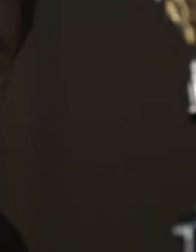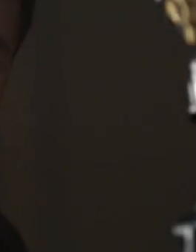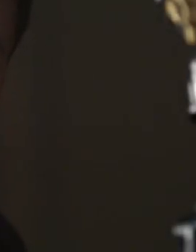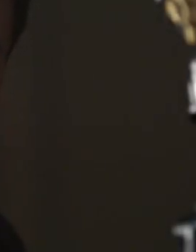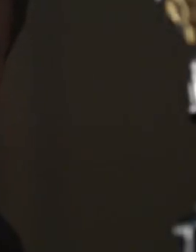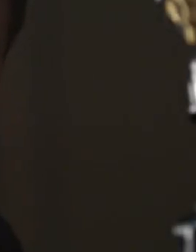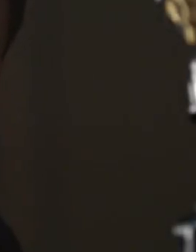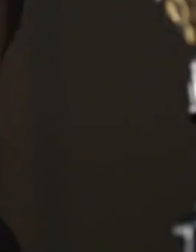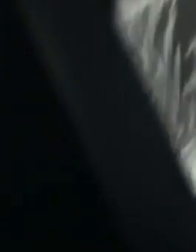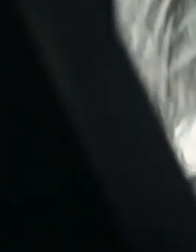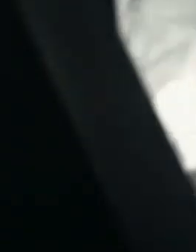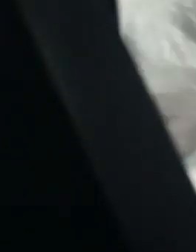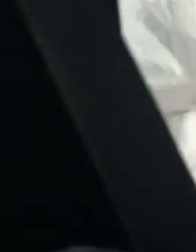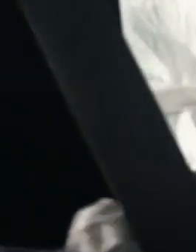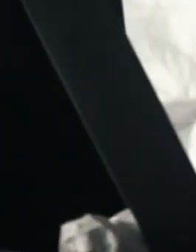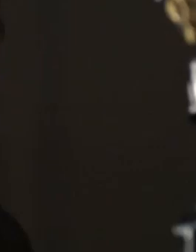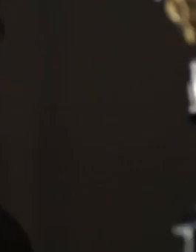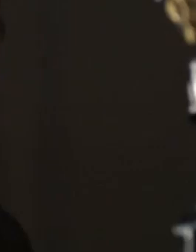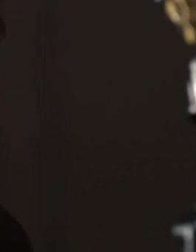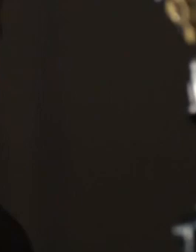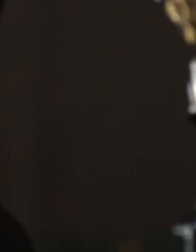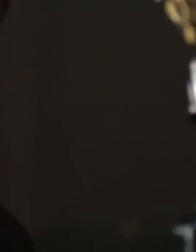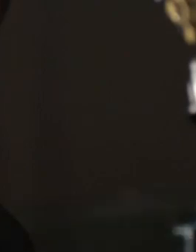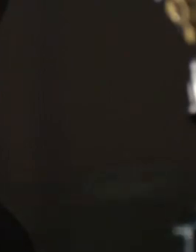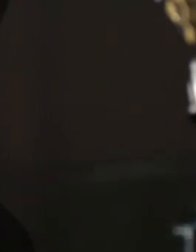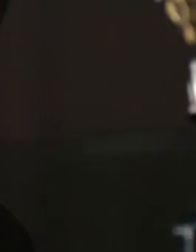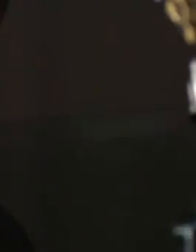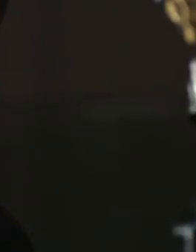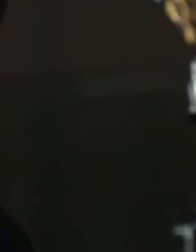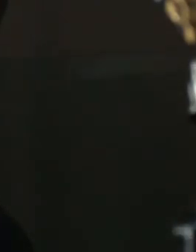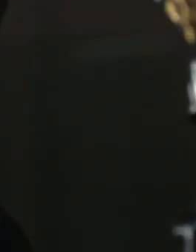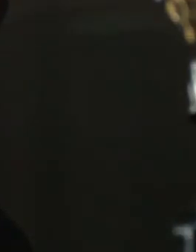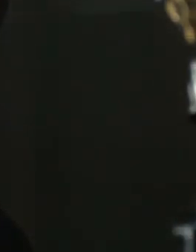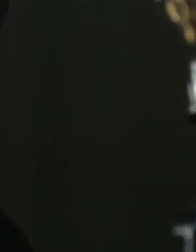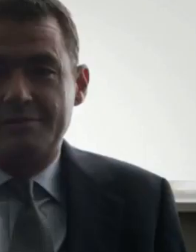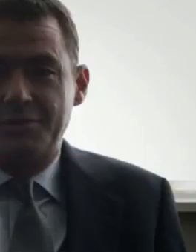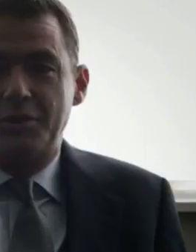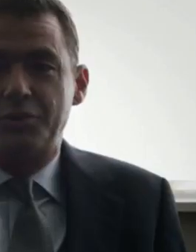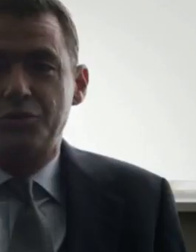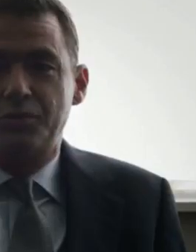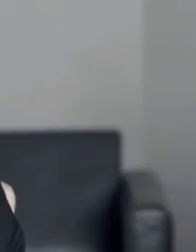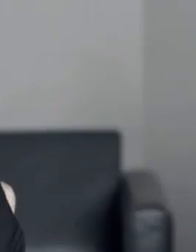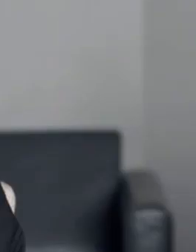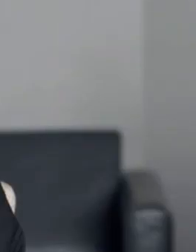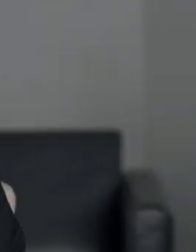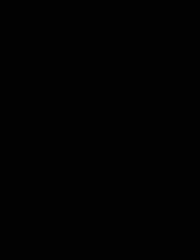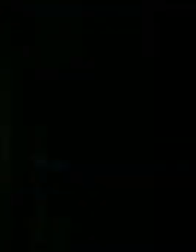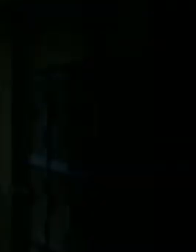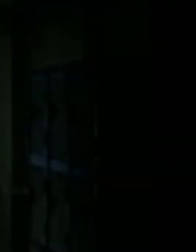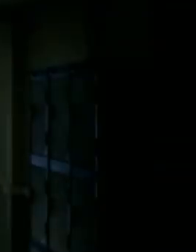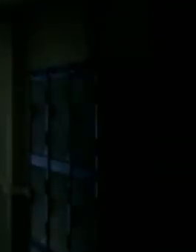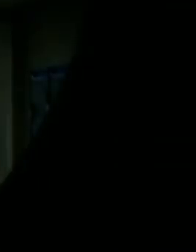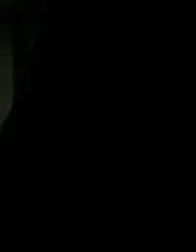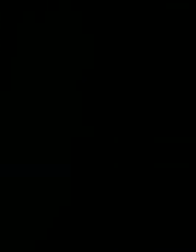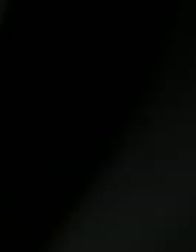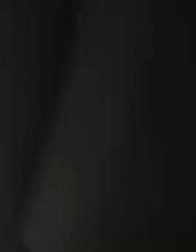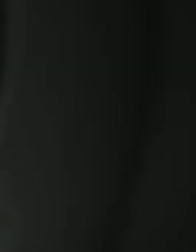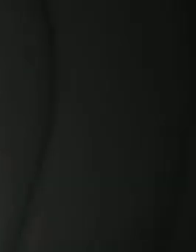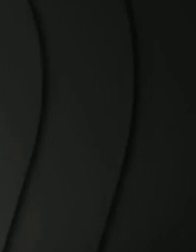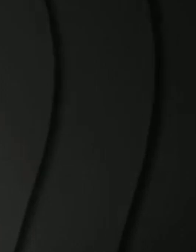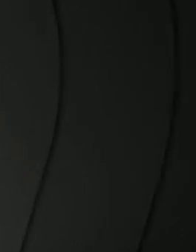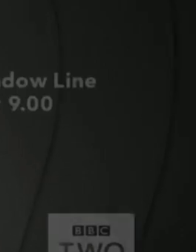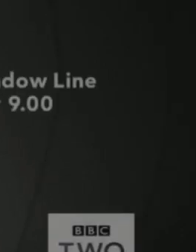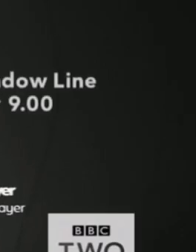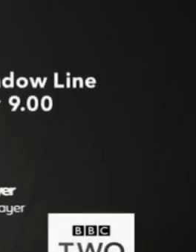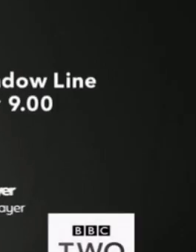Where's the glass? There wasn't any. When I found you with that bullet in your head, you'd lowered your window, too. The Shadow Line